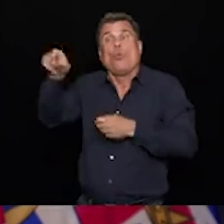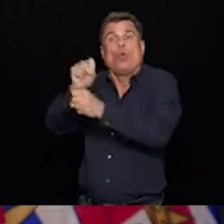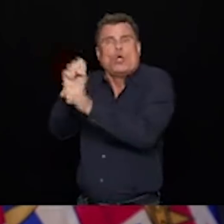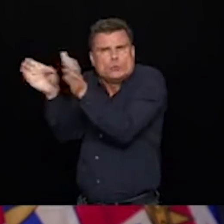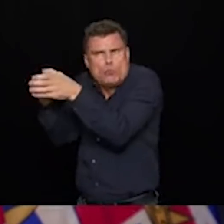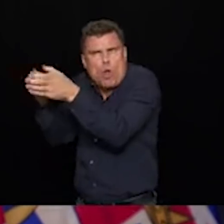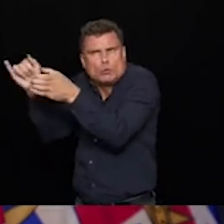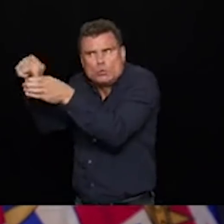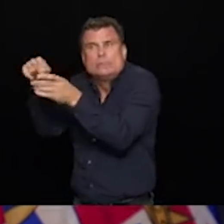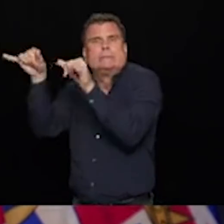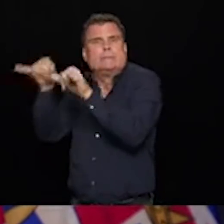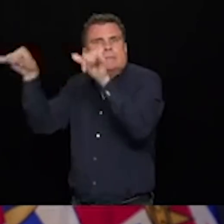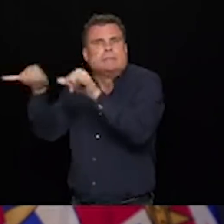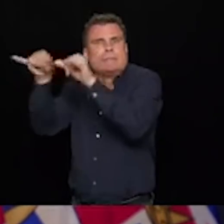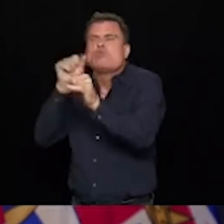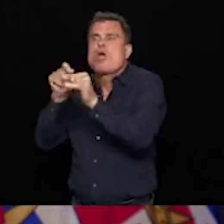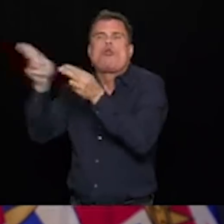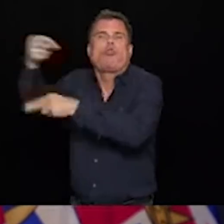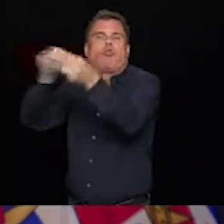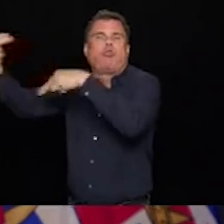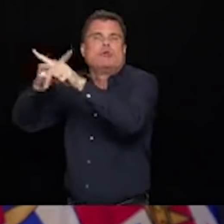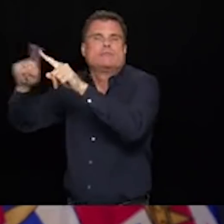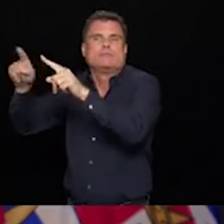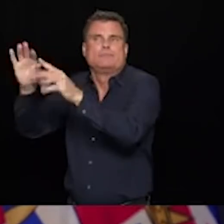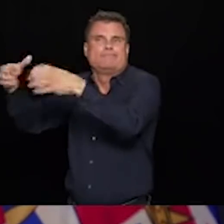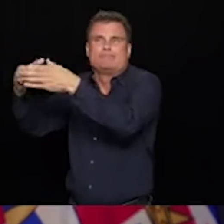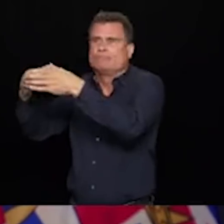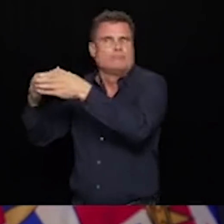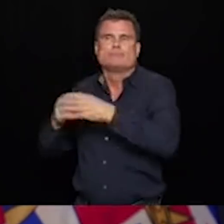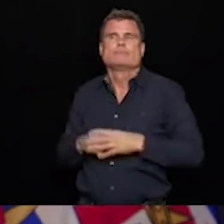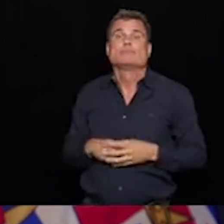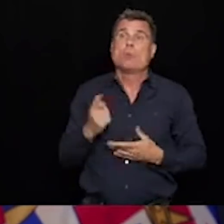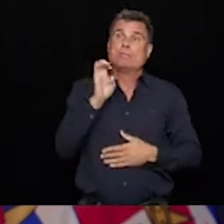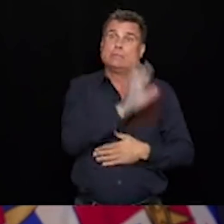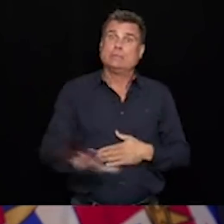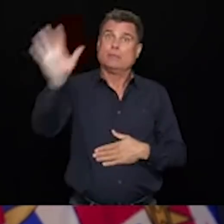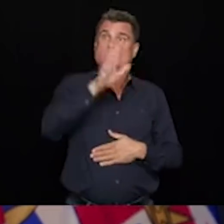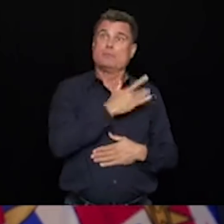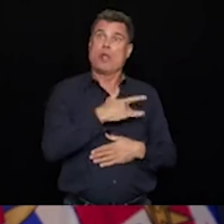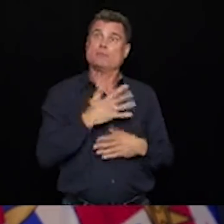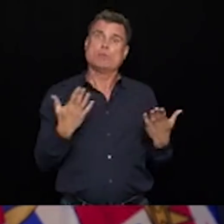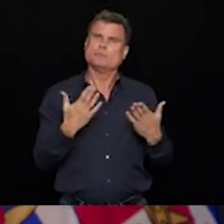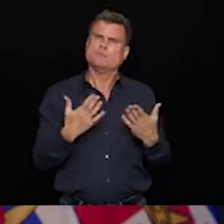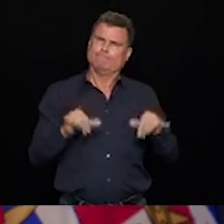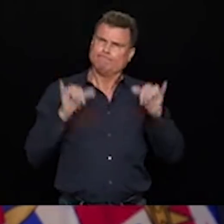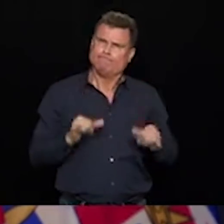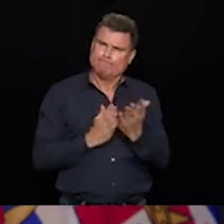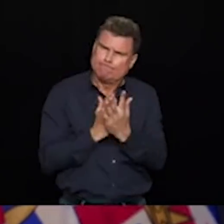I'd like to thank everybody in our province for your continued resilience and determination to see this pandemic.